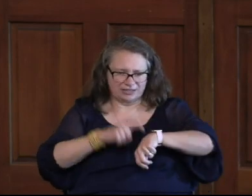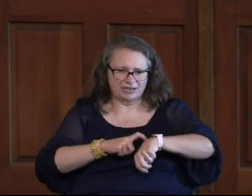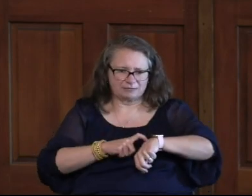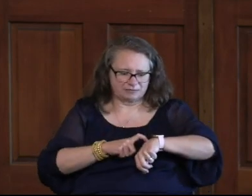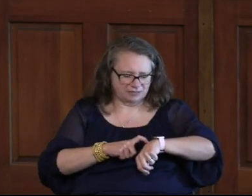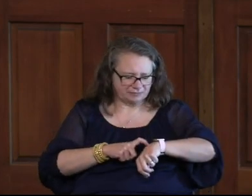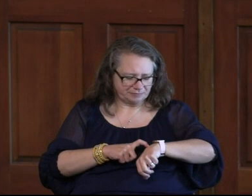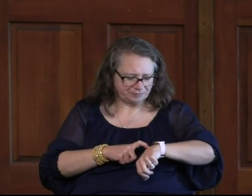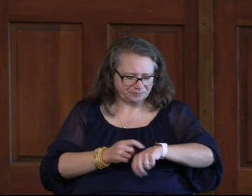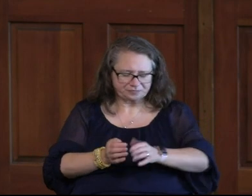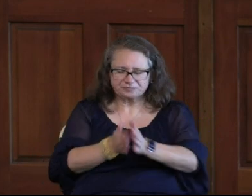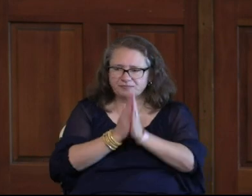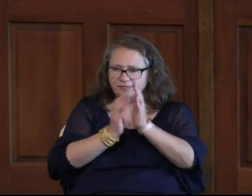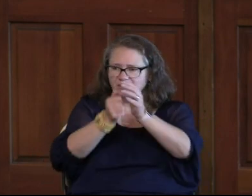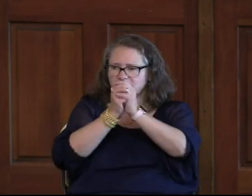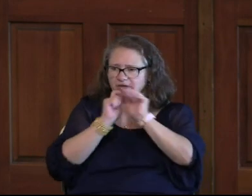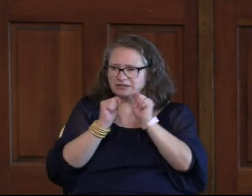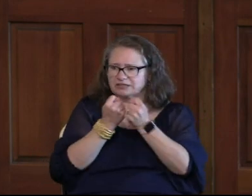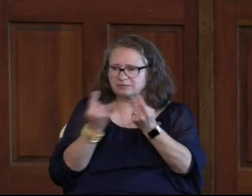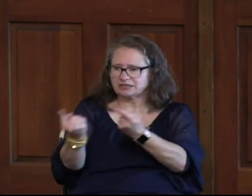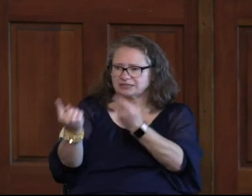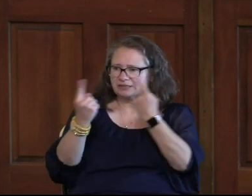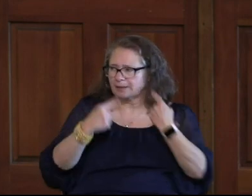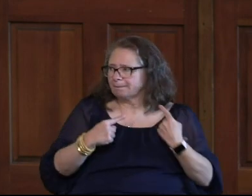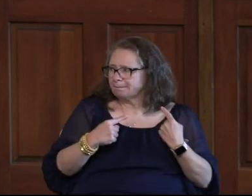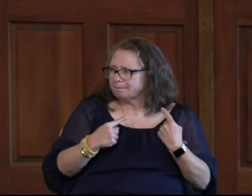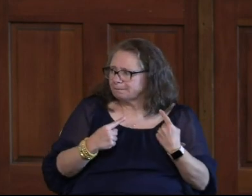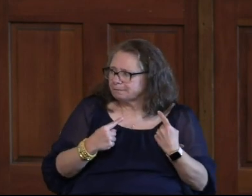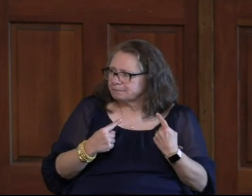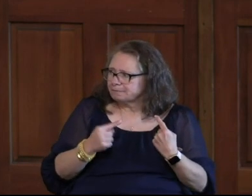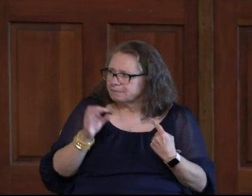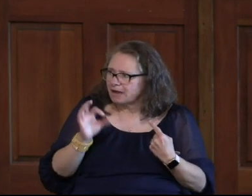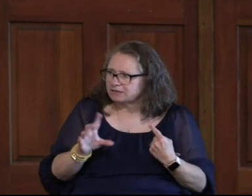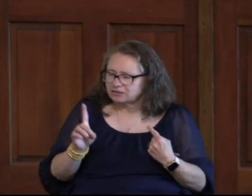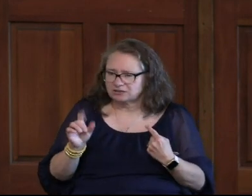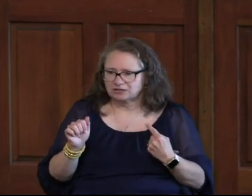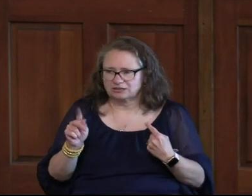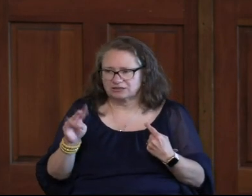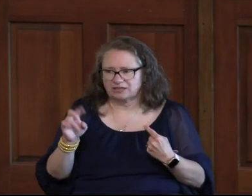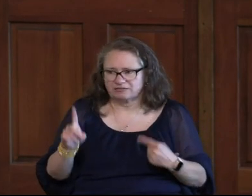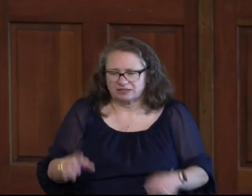I want to ask our prayer team if they would come and Pastor David,